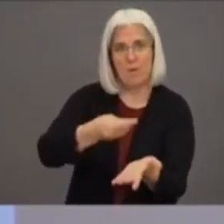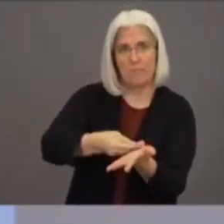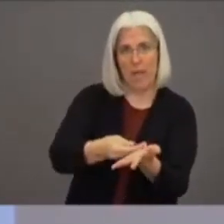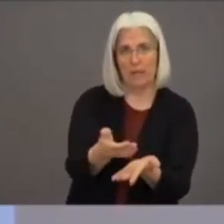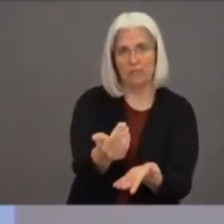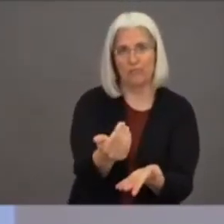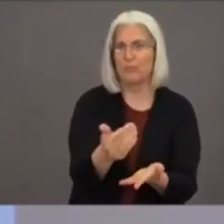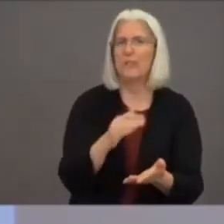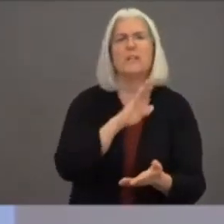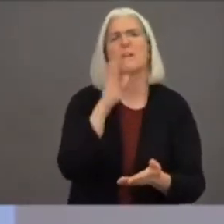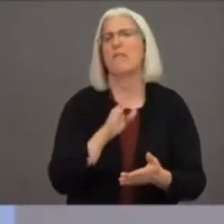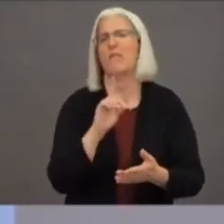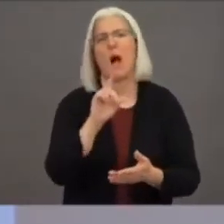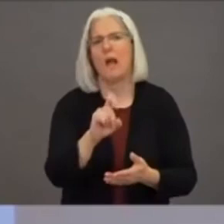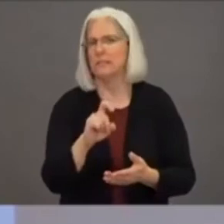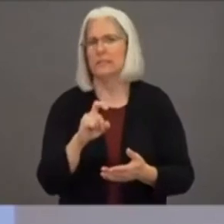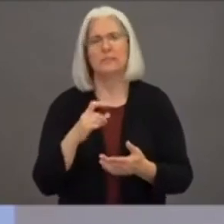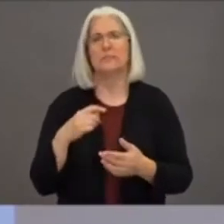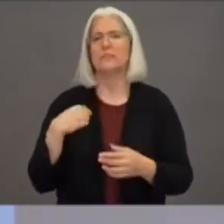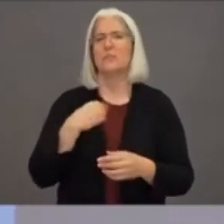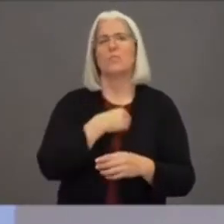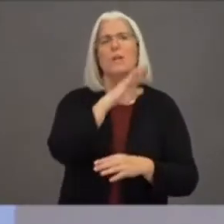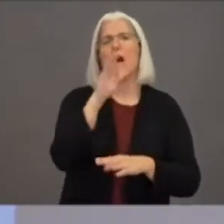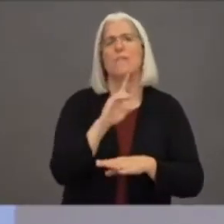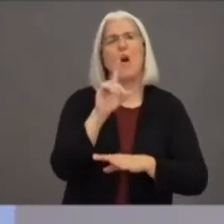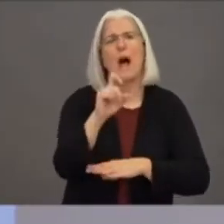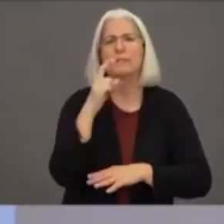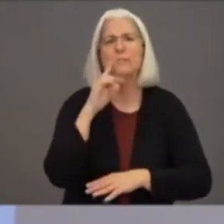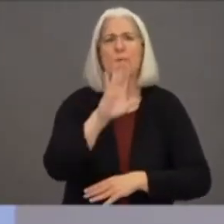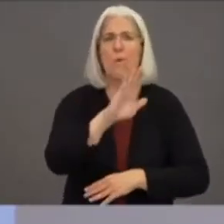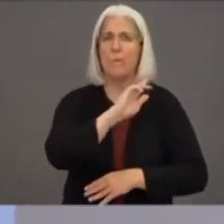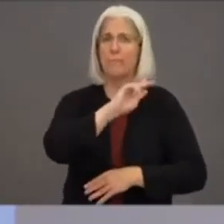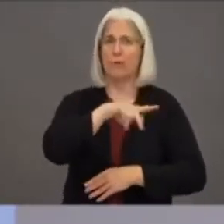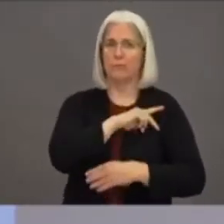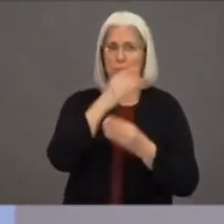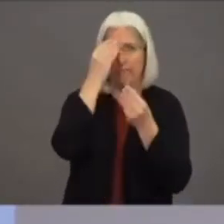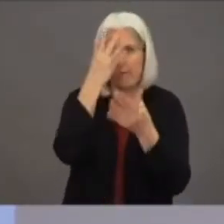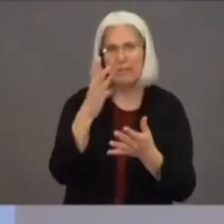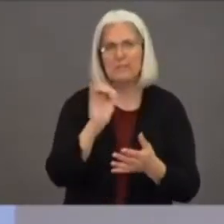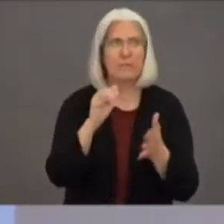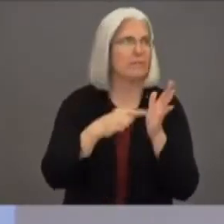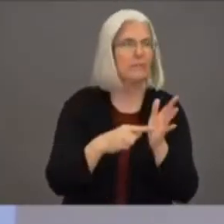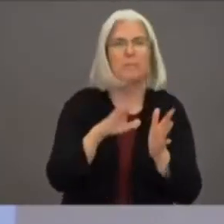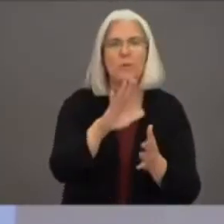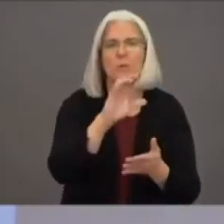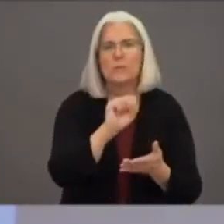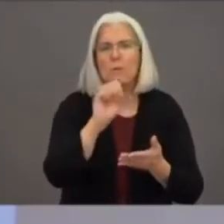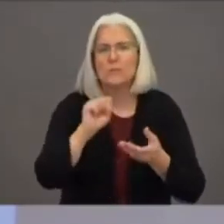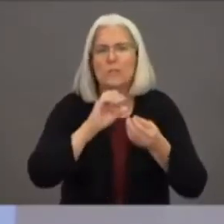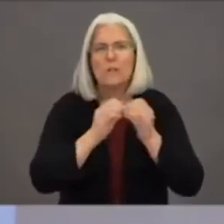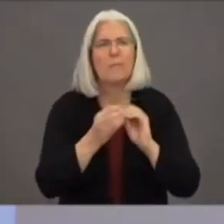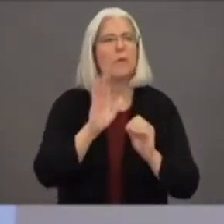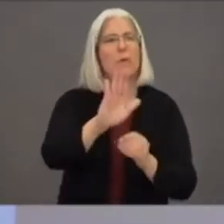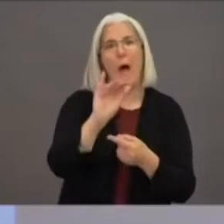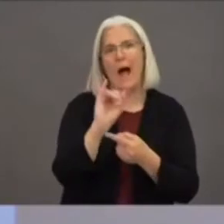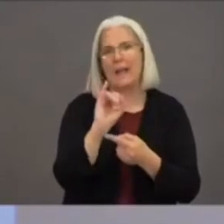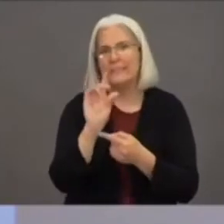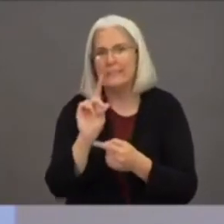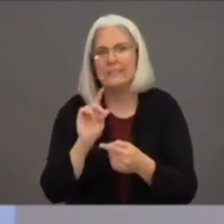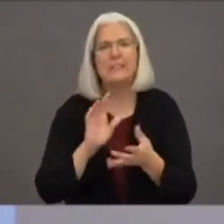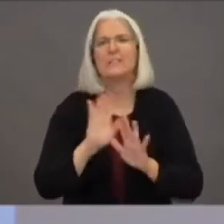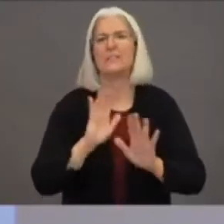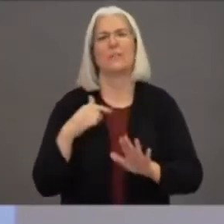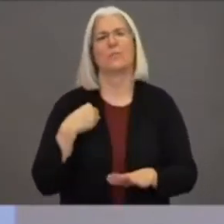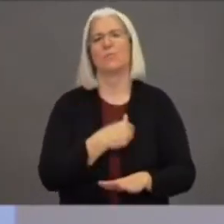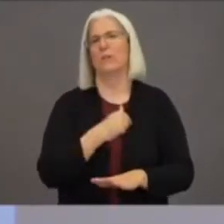and also if you have questions about whether somebody does work for the county, you can always call our business call center